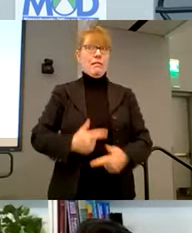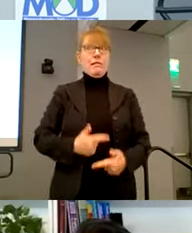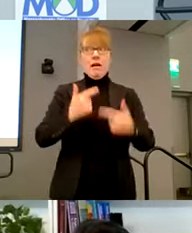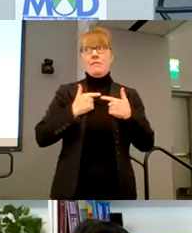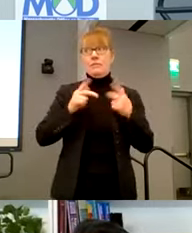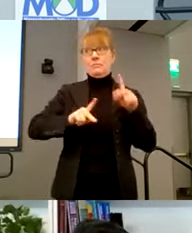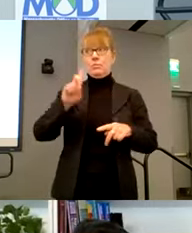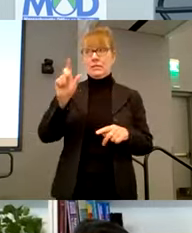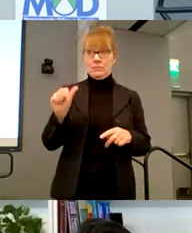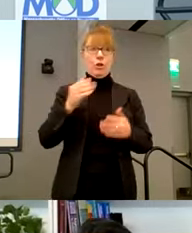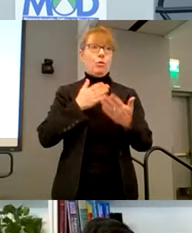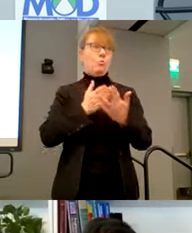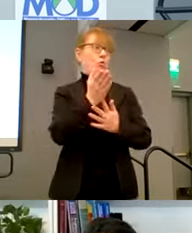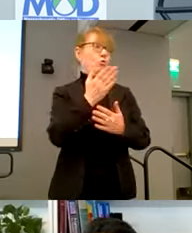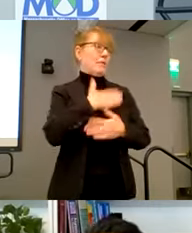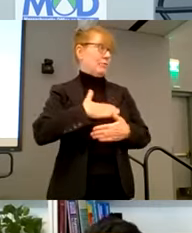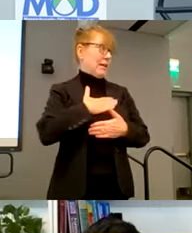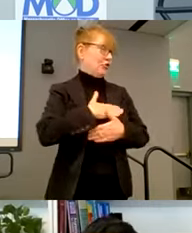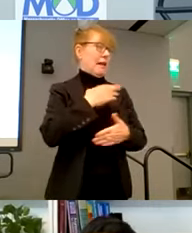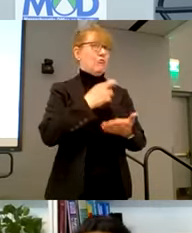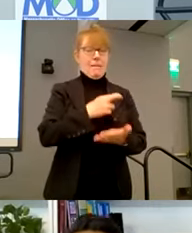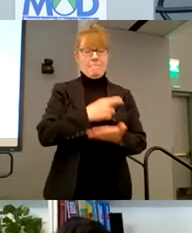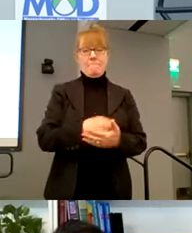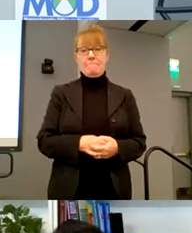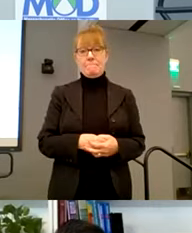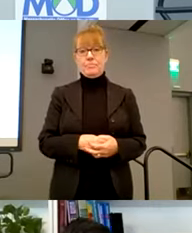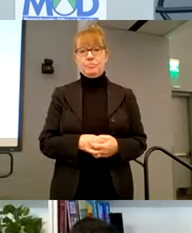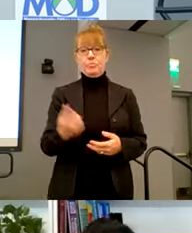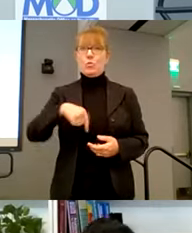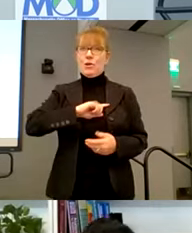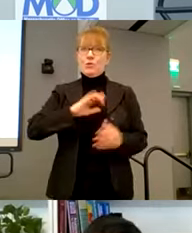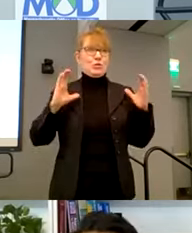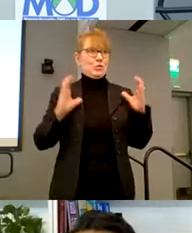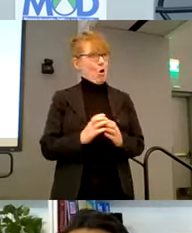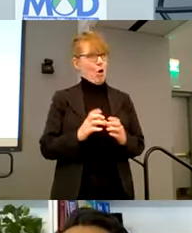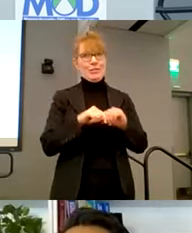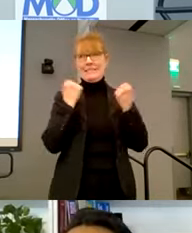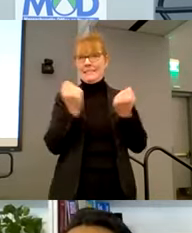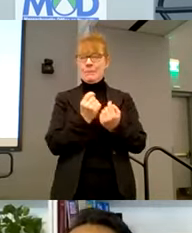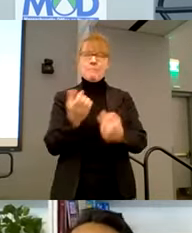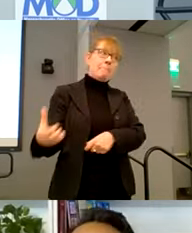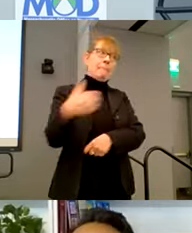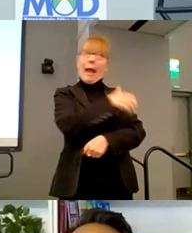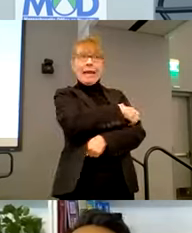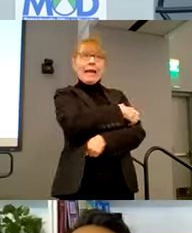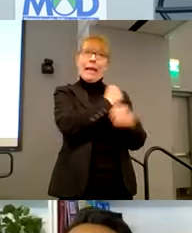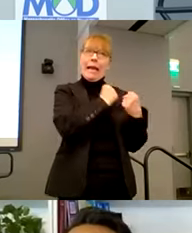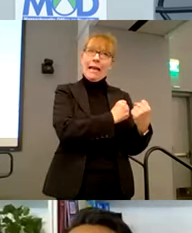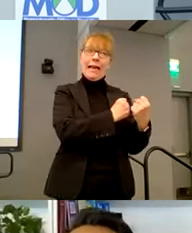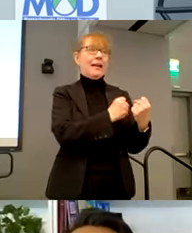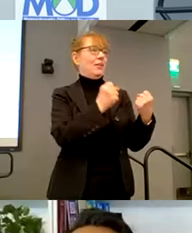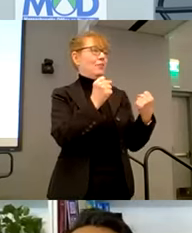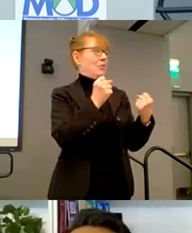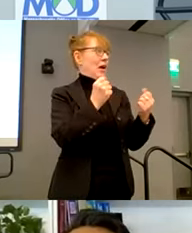rehab. Uh, we're a really small team, um, in peer counseling, but mighty. I feel like that we're helping